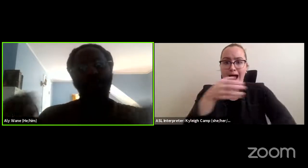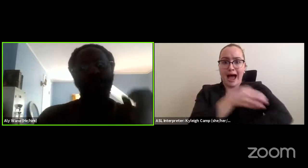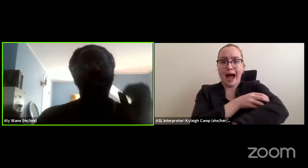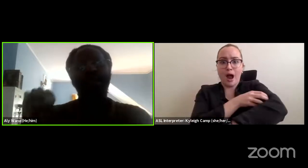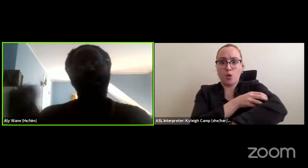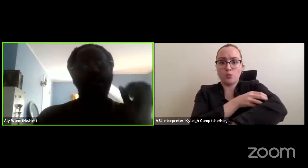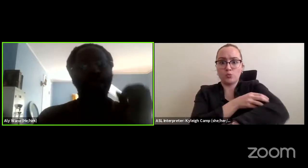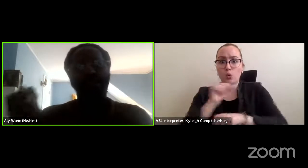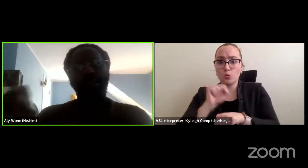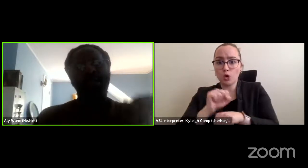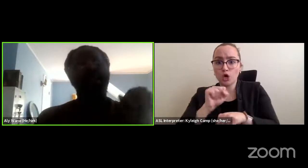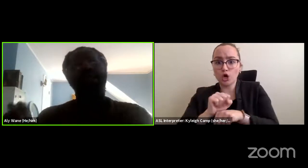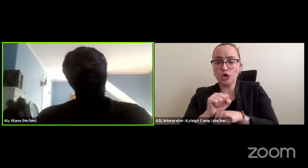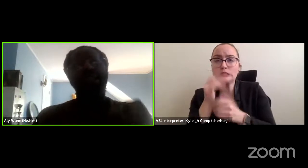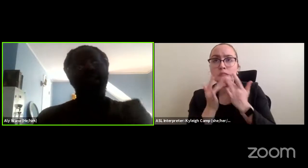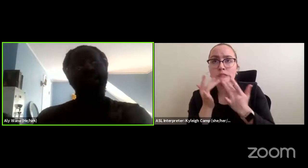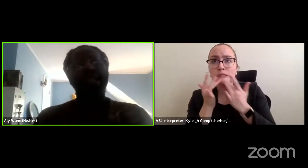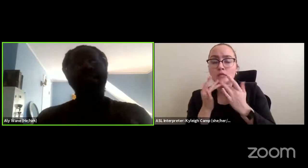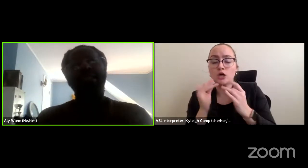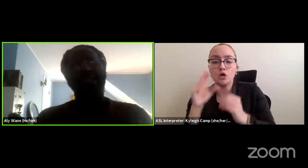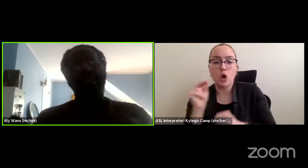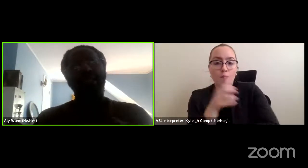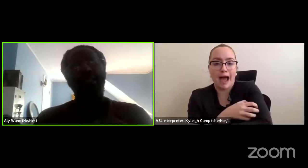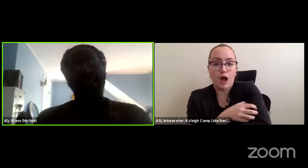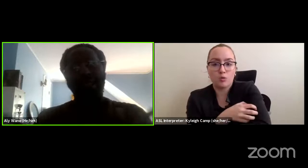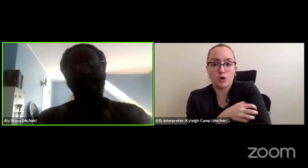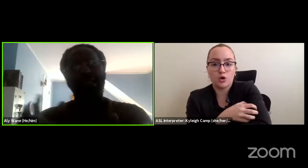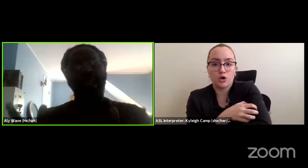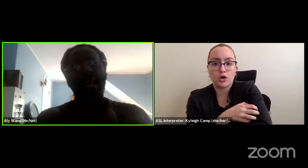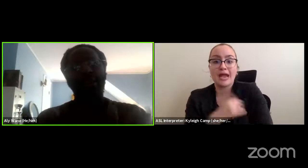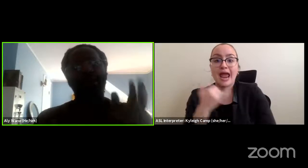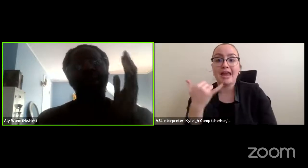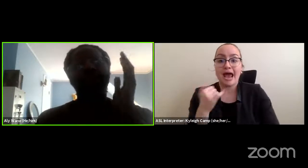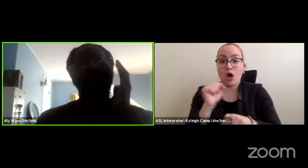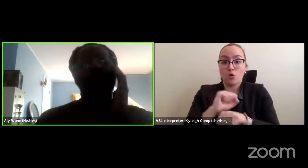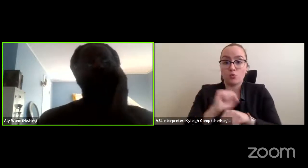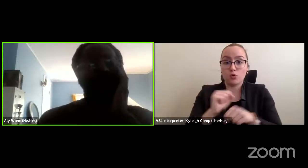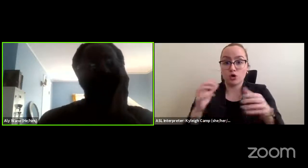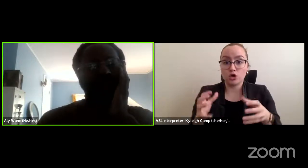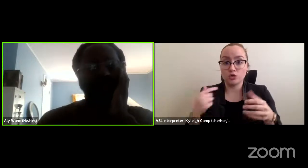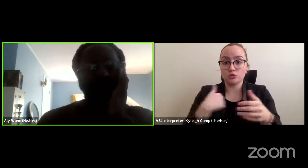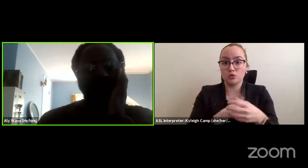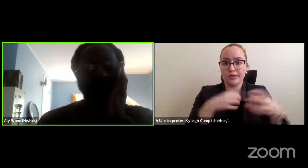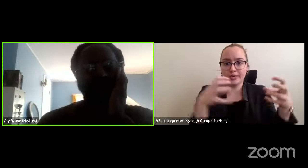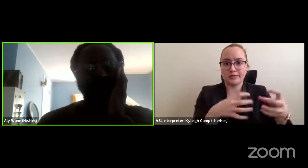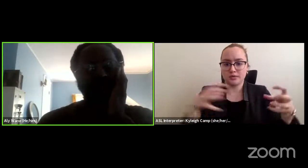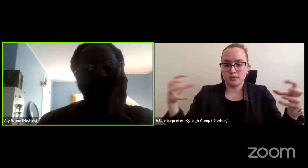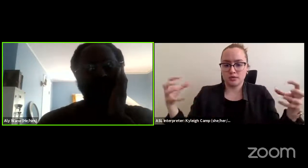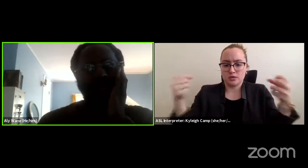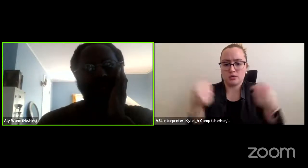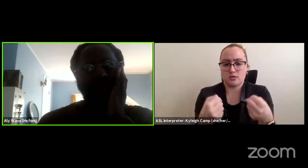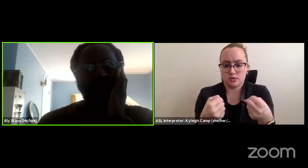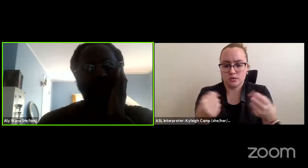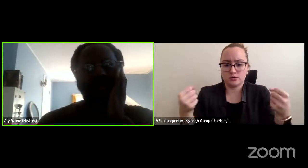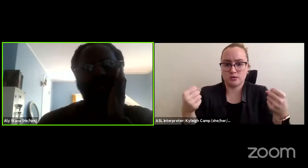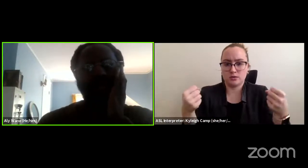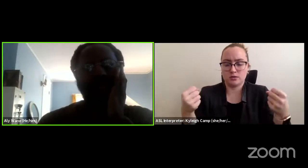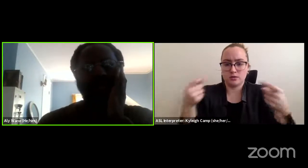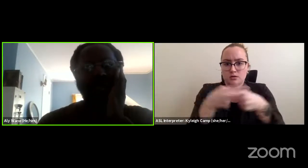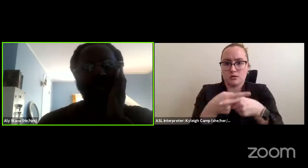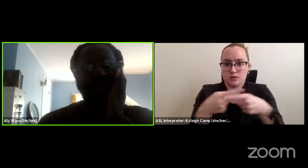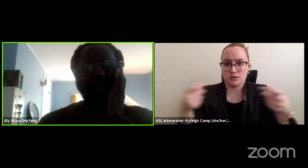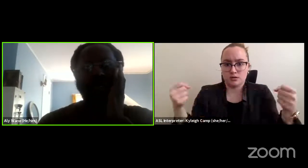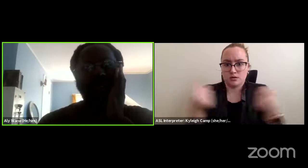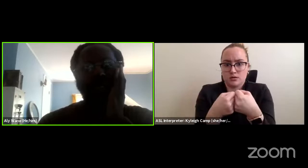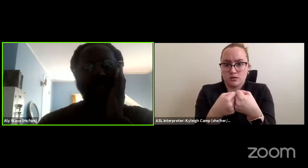happening is that we're pitting workers, you know, against each other in this like race to the bottom. And so, yeah,